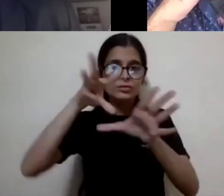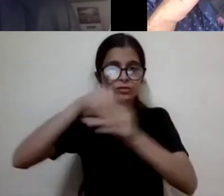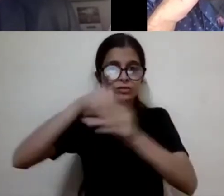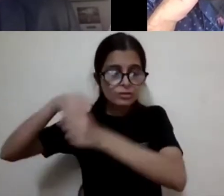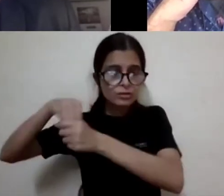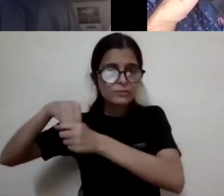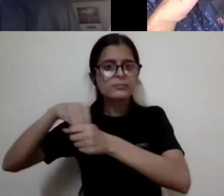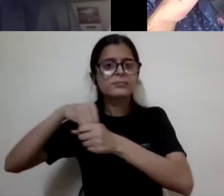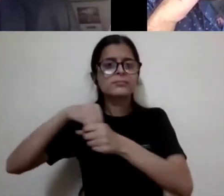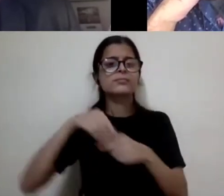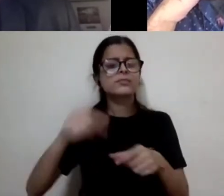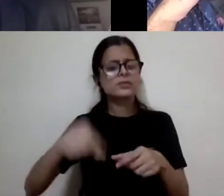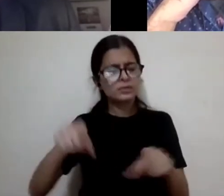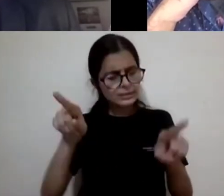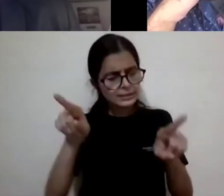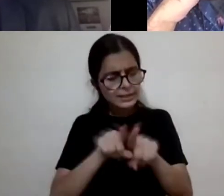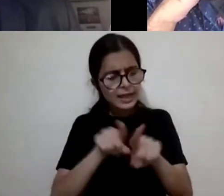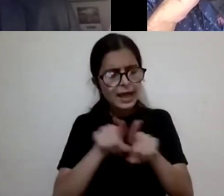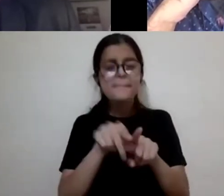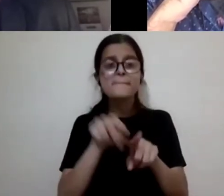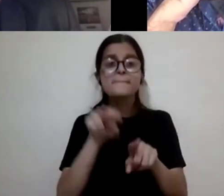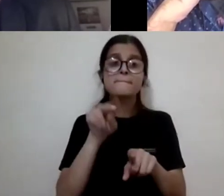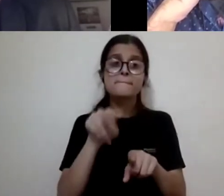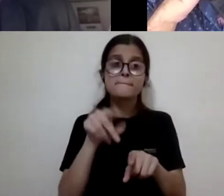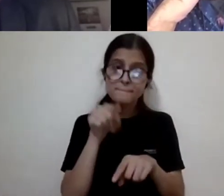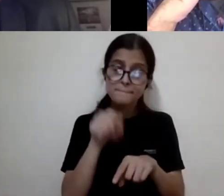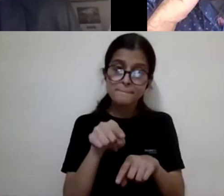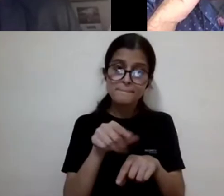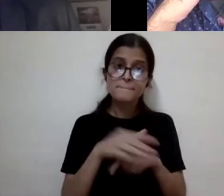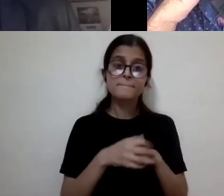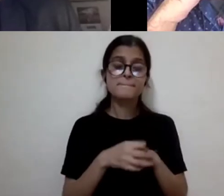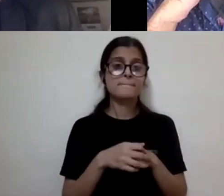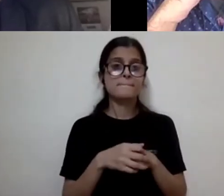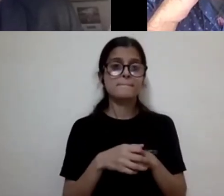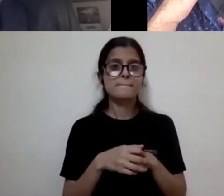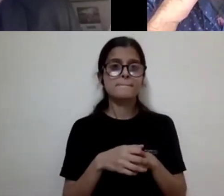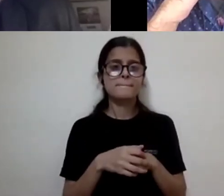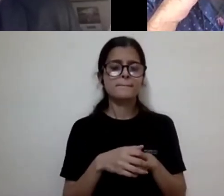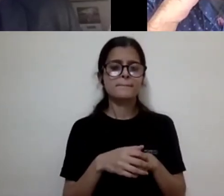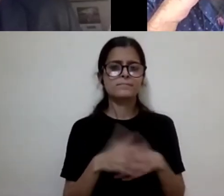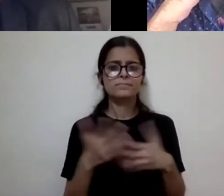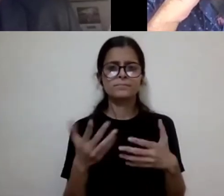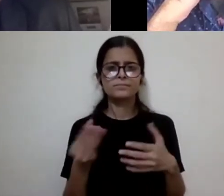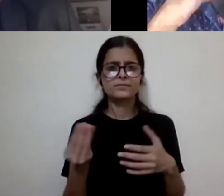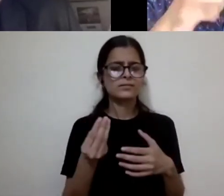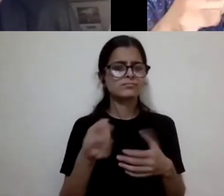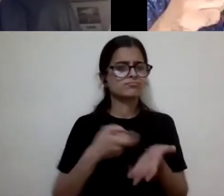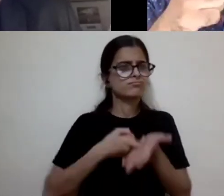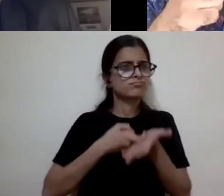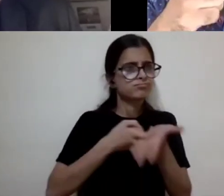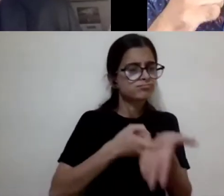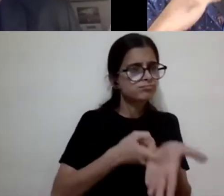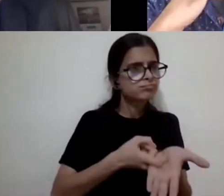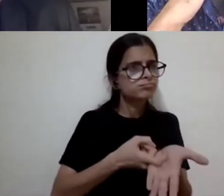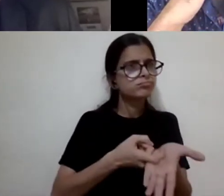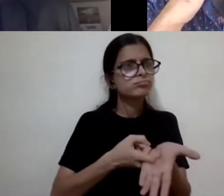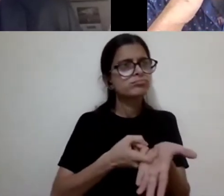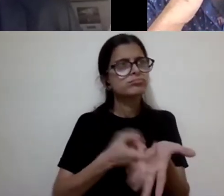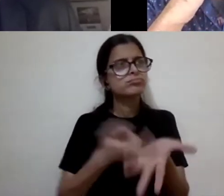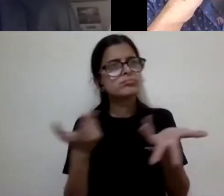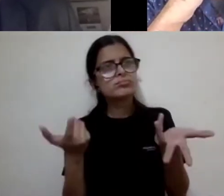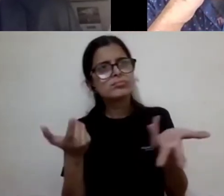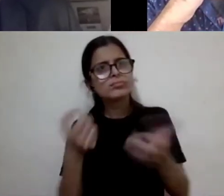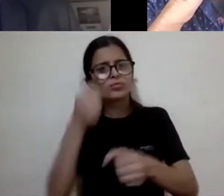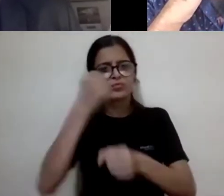that sense of a kind of communal vulnerability. Um, I think we also have new respect for, uh, government